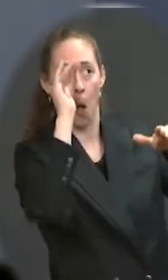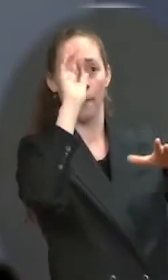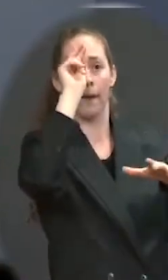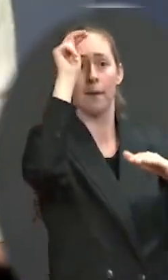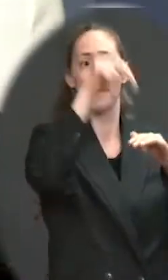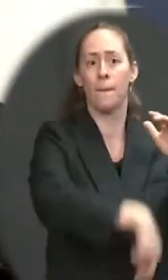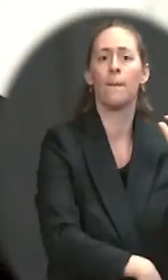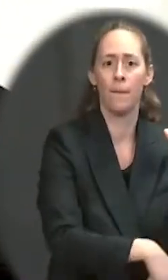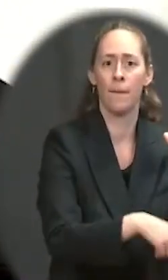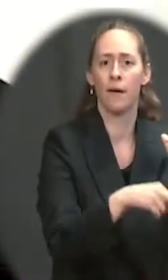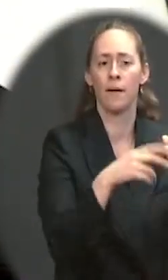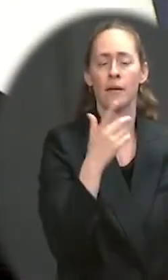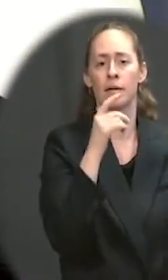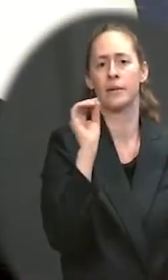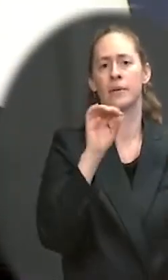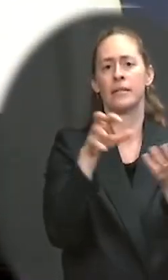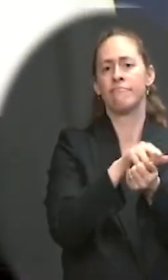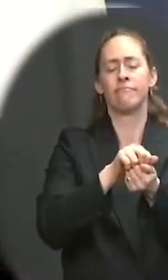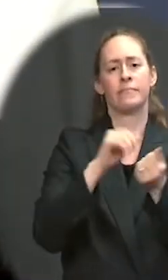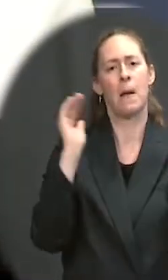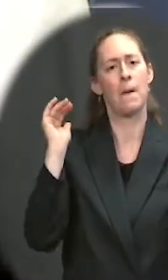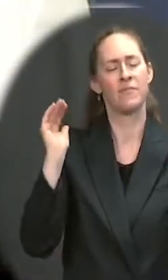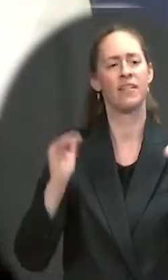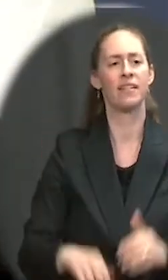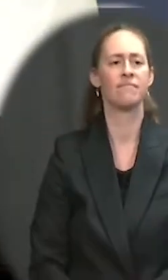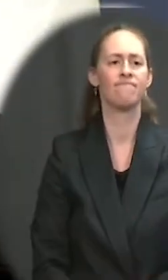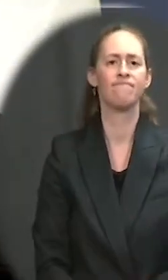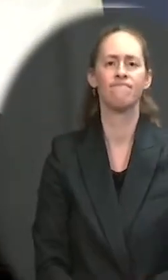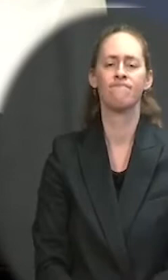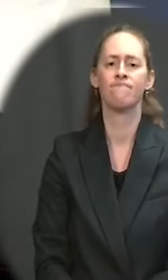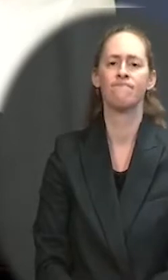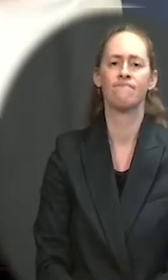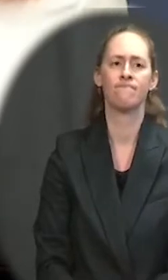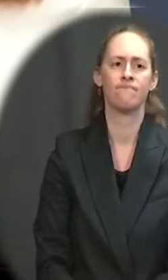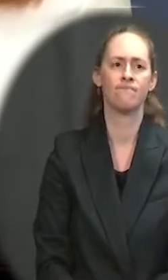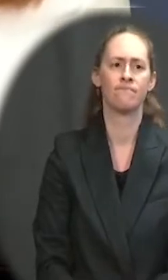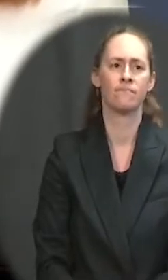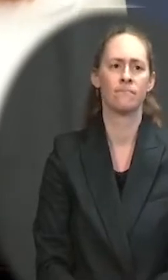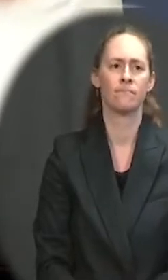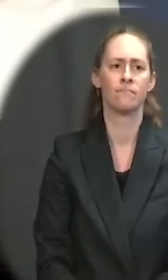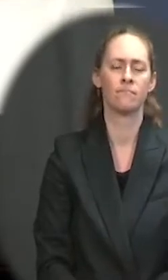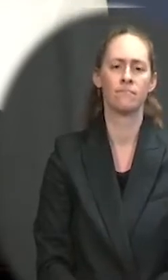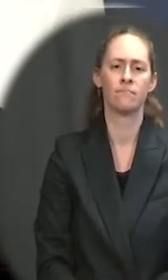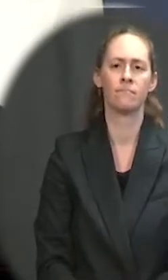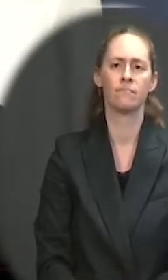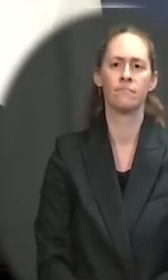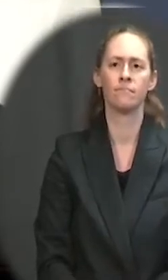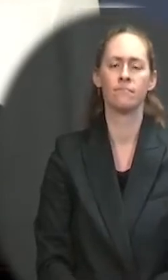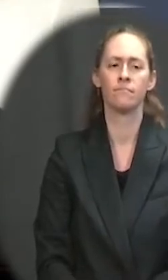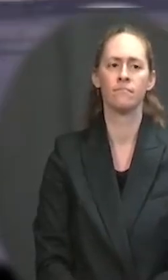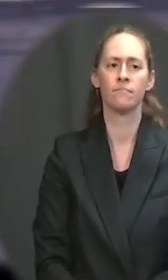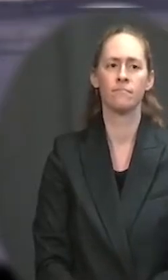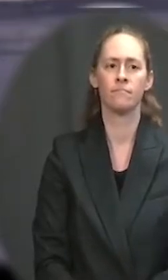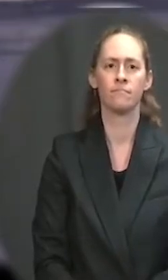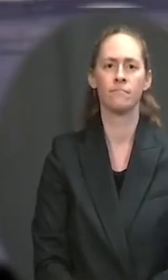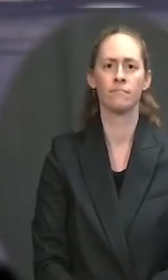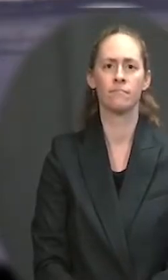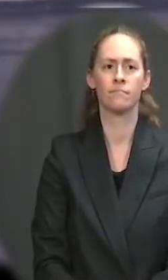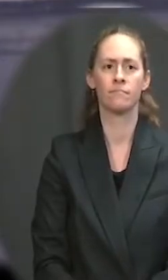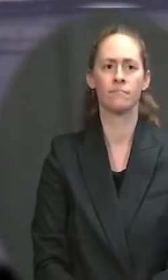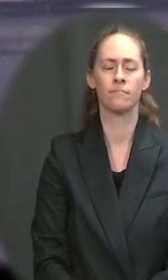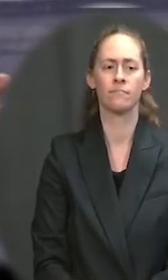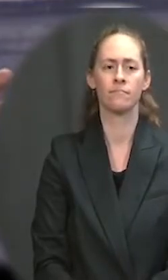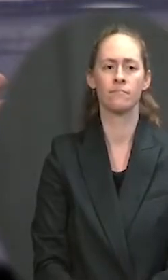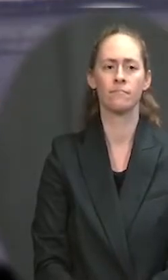Okay. Go ahead, Eli. Thanks, Jen. I'm just interested if you have any response to some of the moves made this week by a few Republican governors to